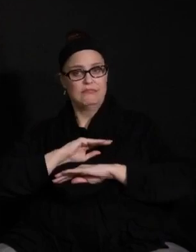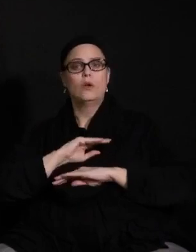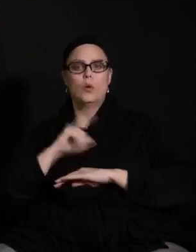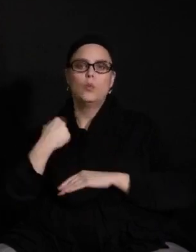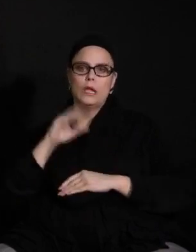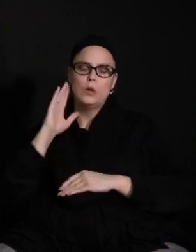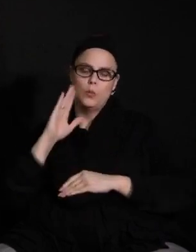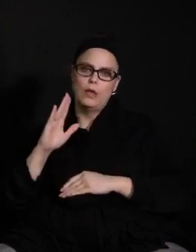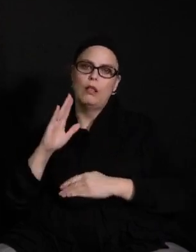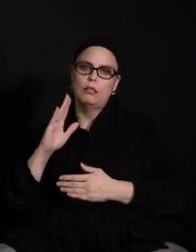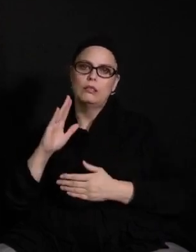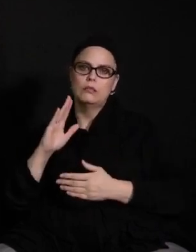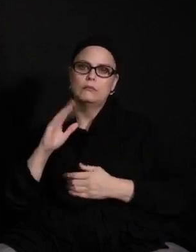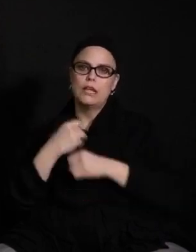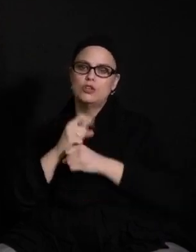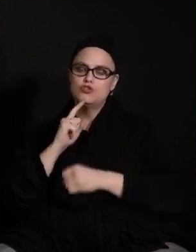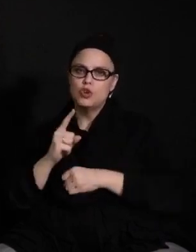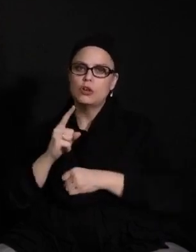of.